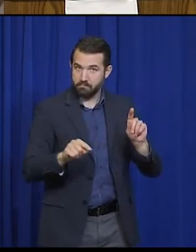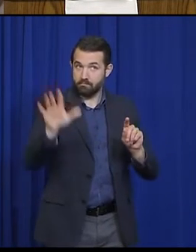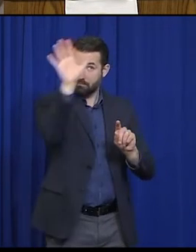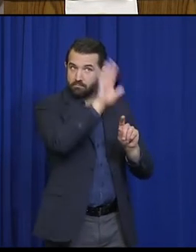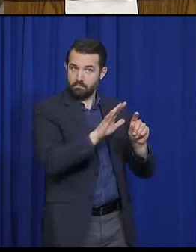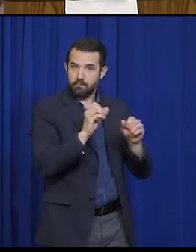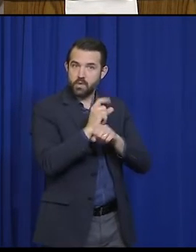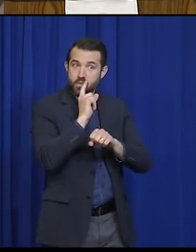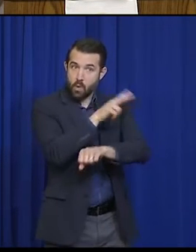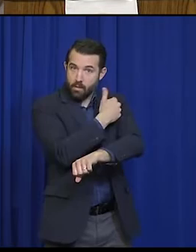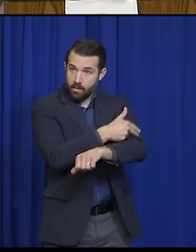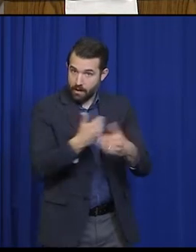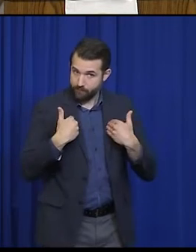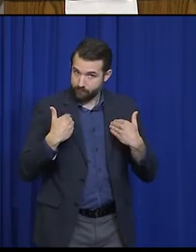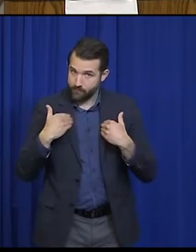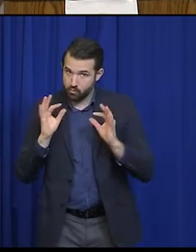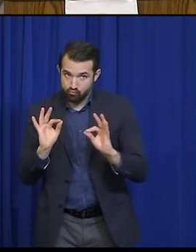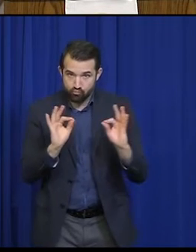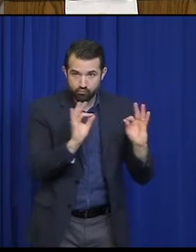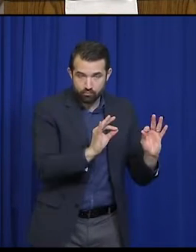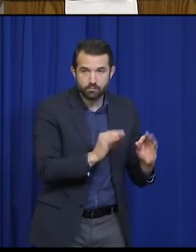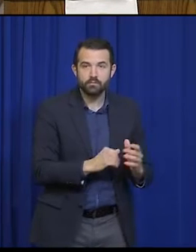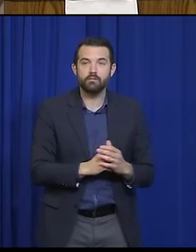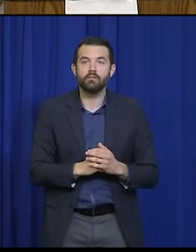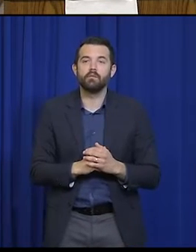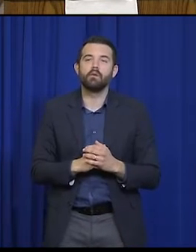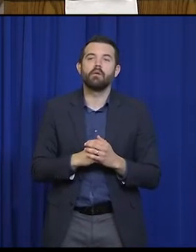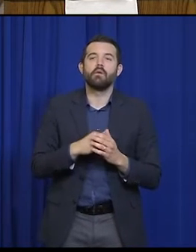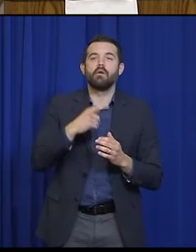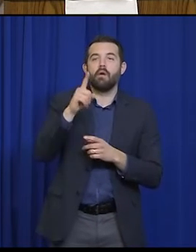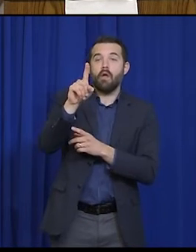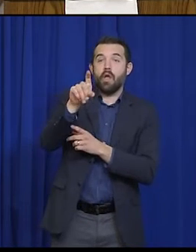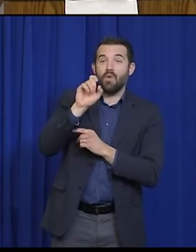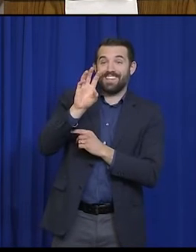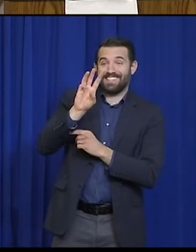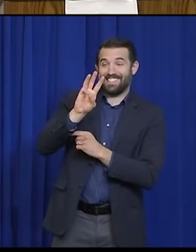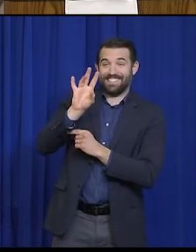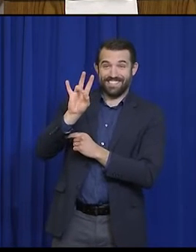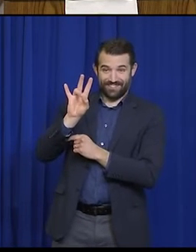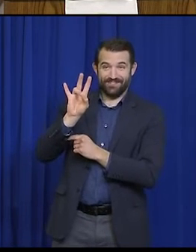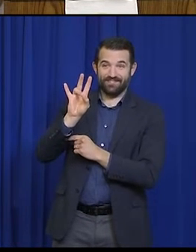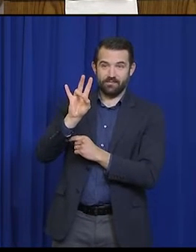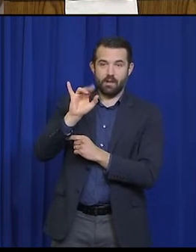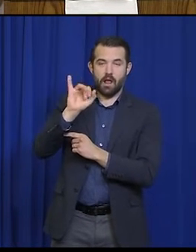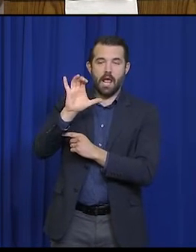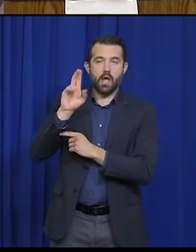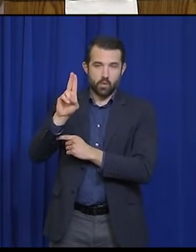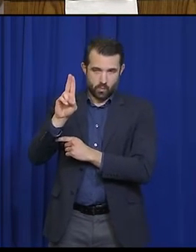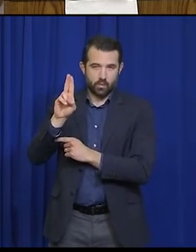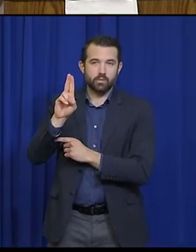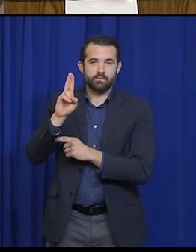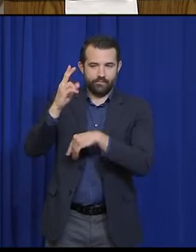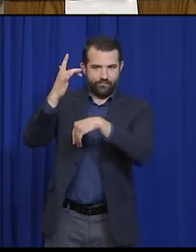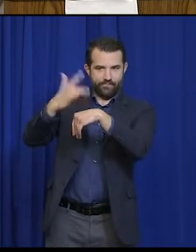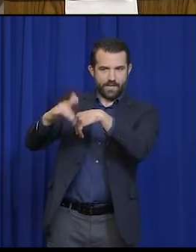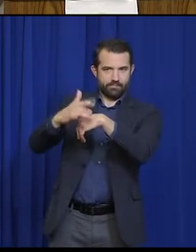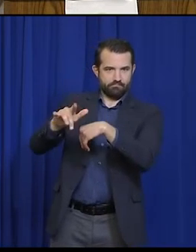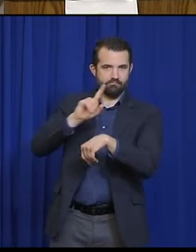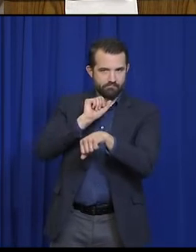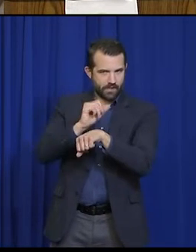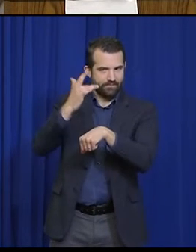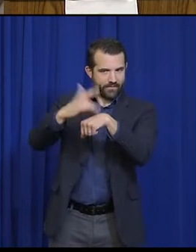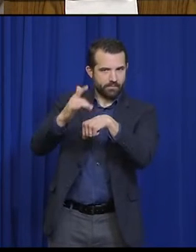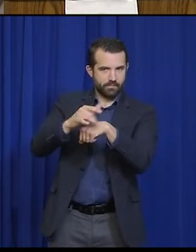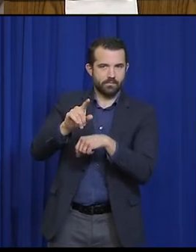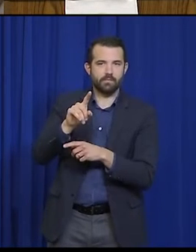Almost 170 ICU beds remain available. Over 300 ventilators that remain available. That gives us